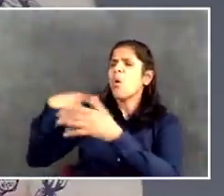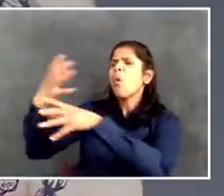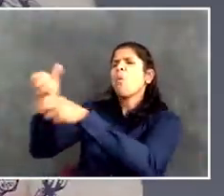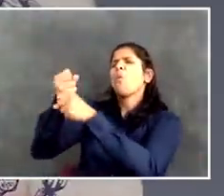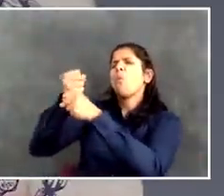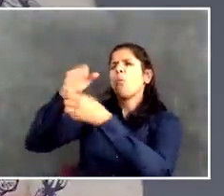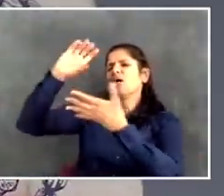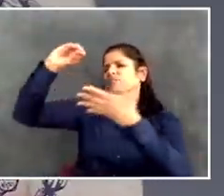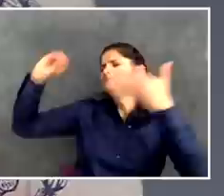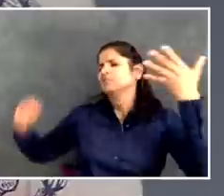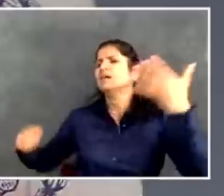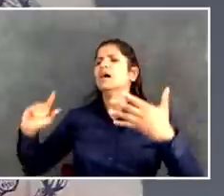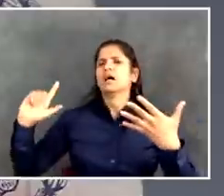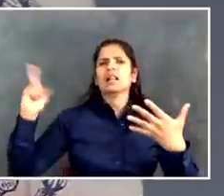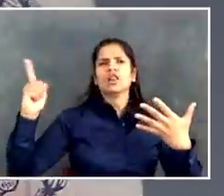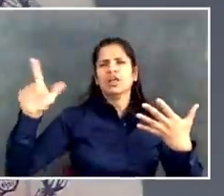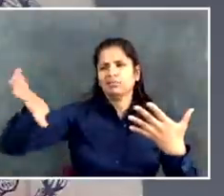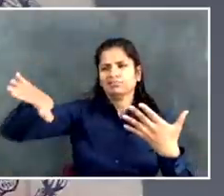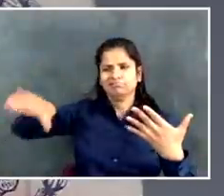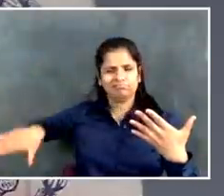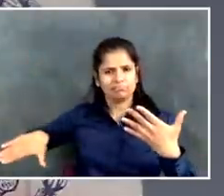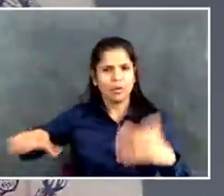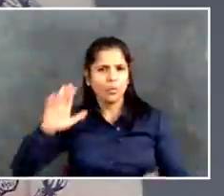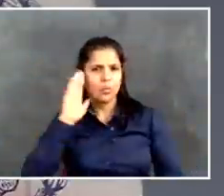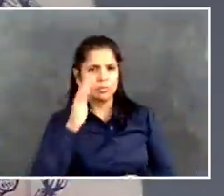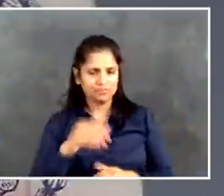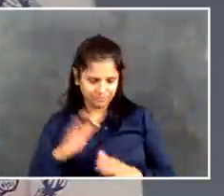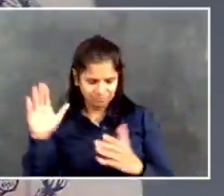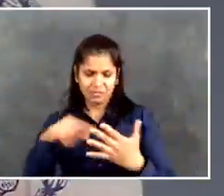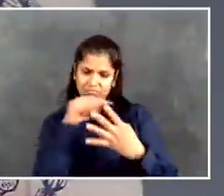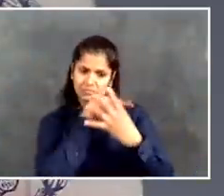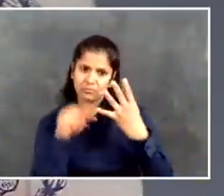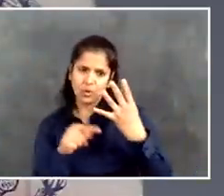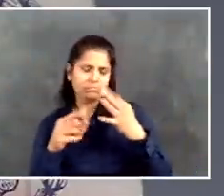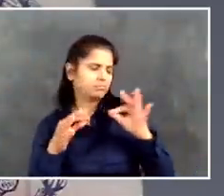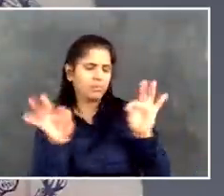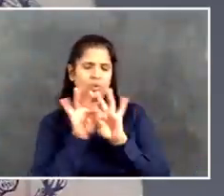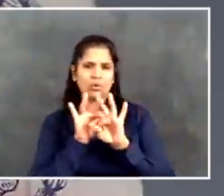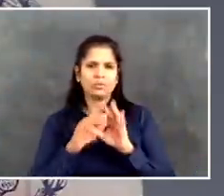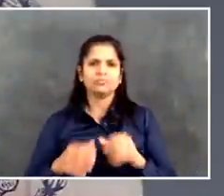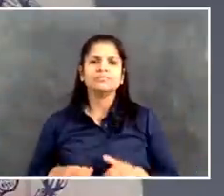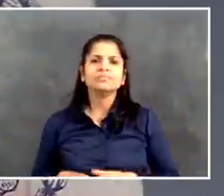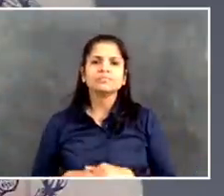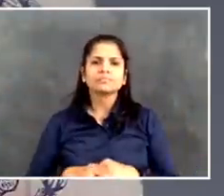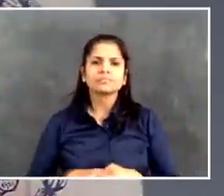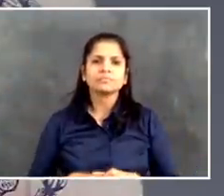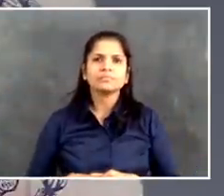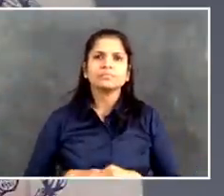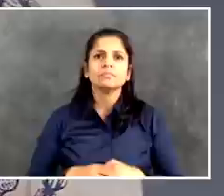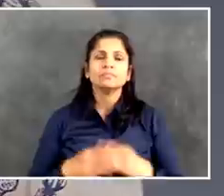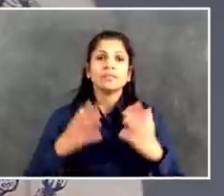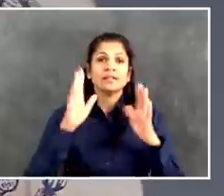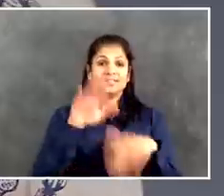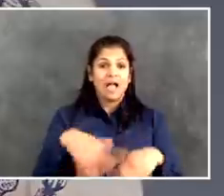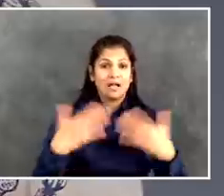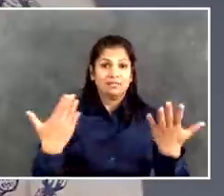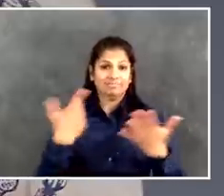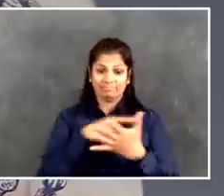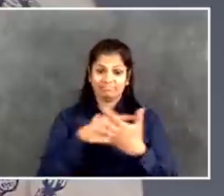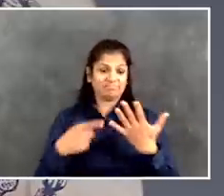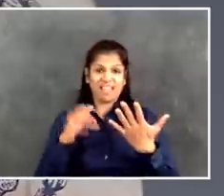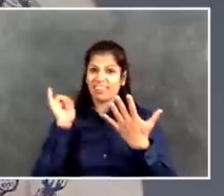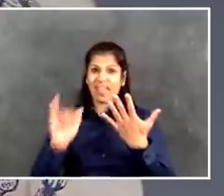And again, a number that I think will be growing. So that's the bottom line on how we got the decision.